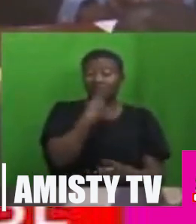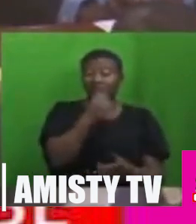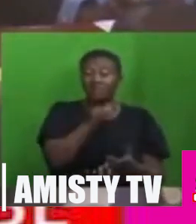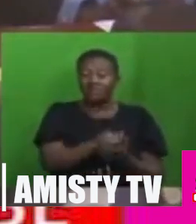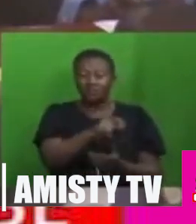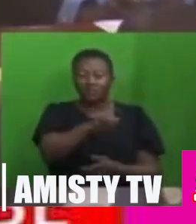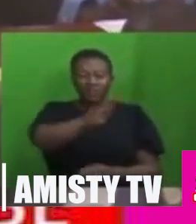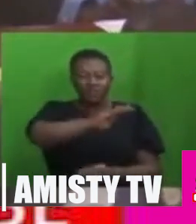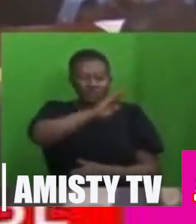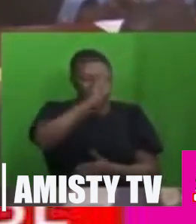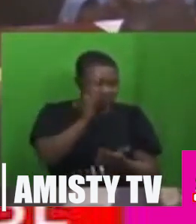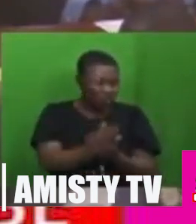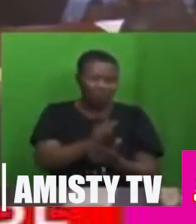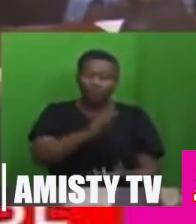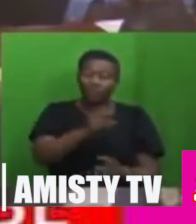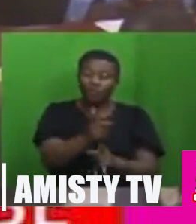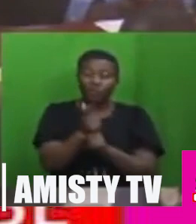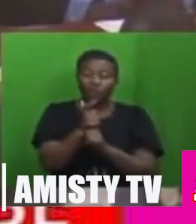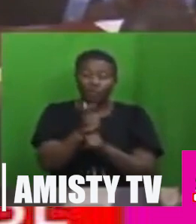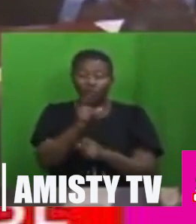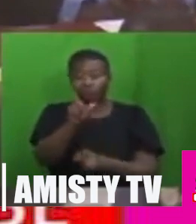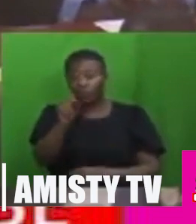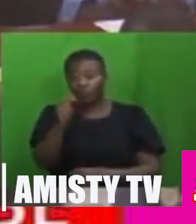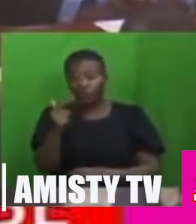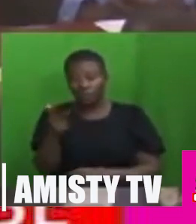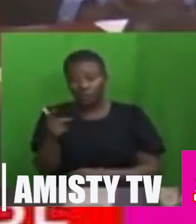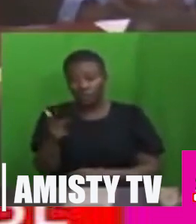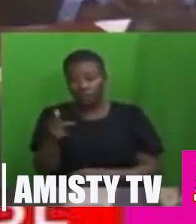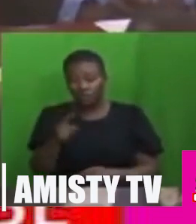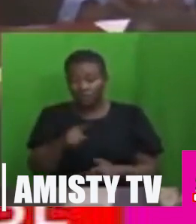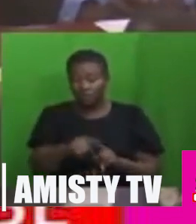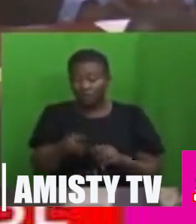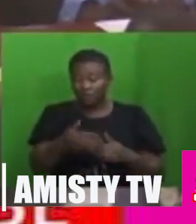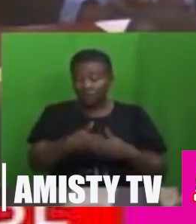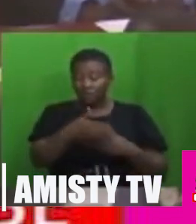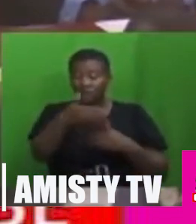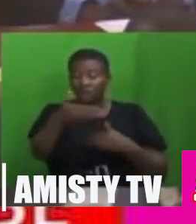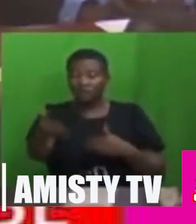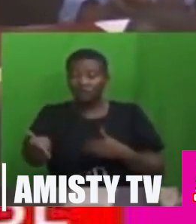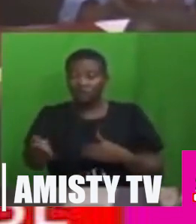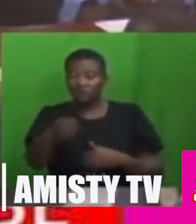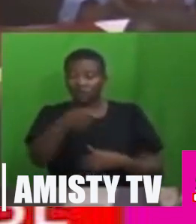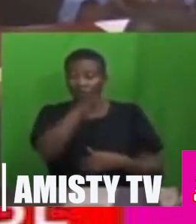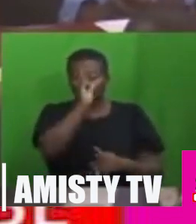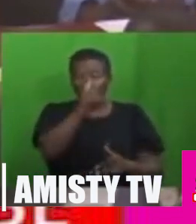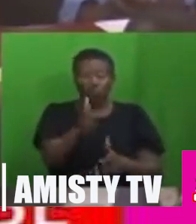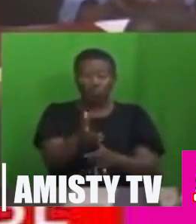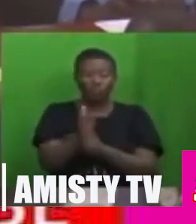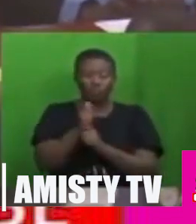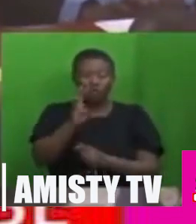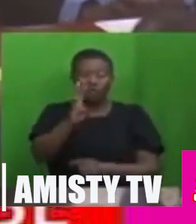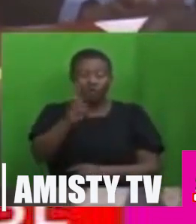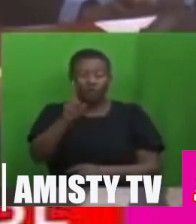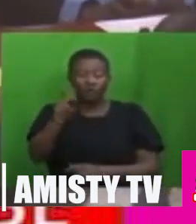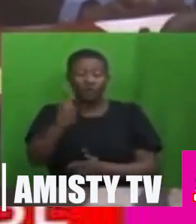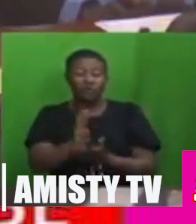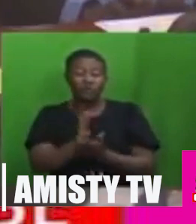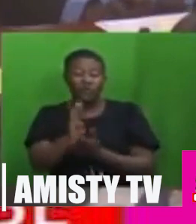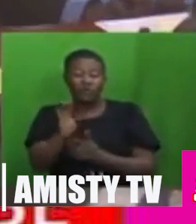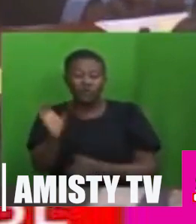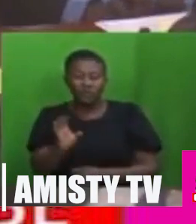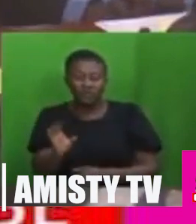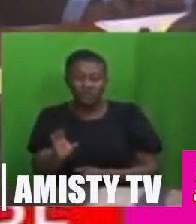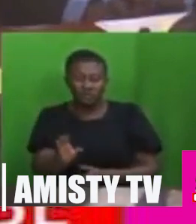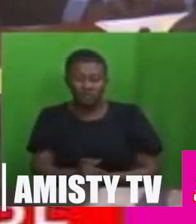And that, going into the remaining part of the year, he is going to borrow another 41 billion Ghana cities. Mr.